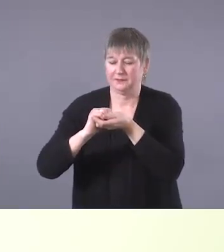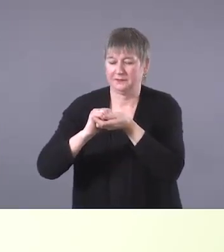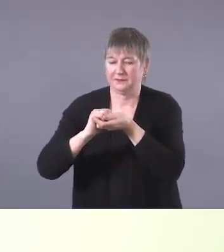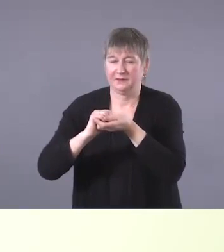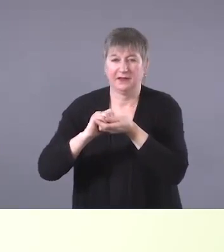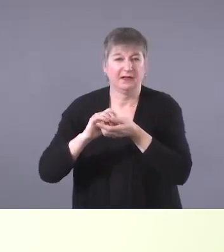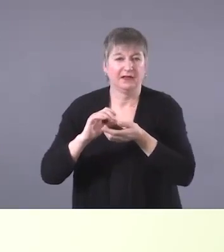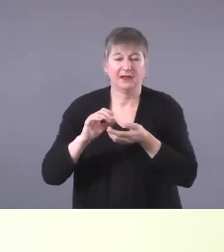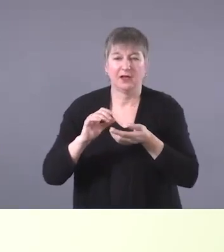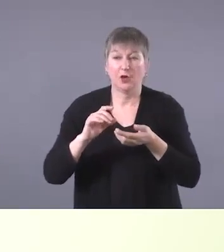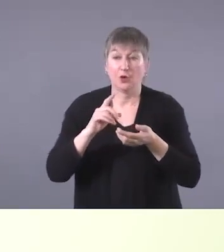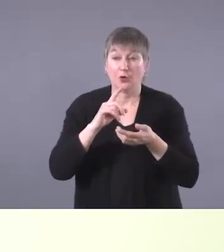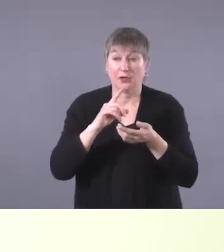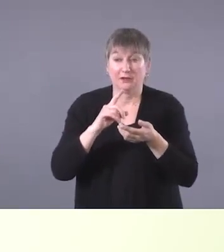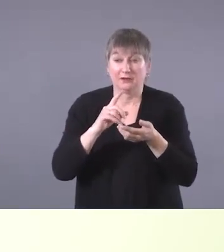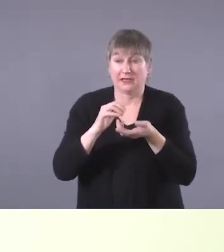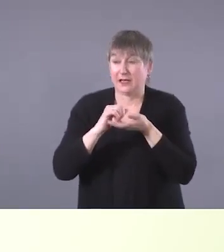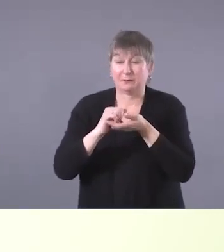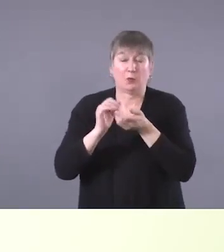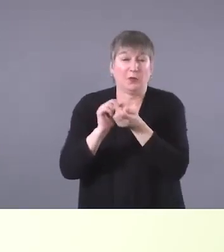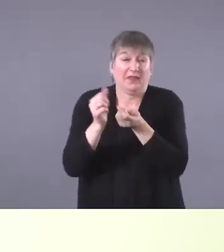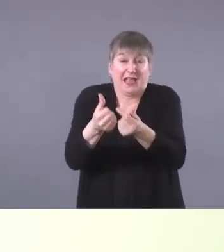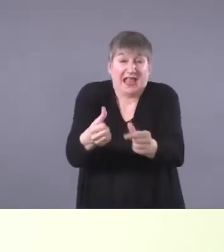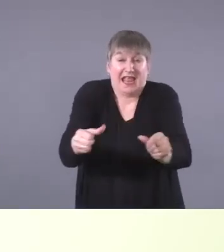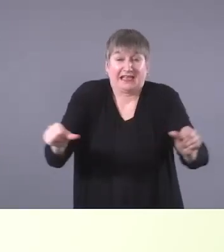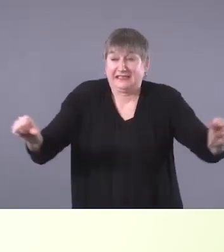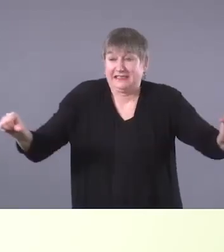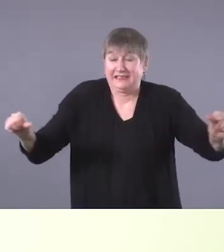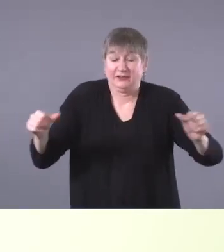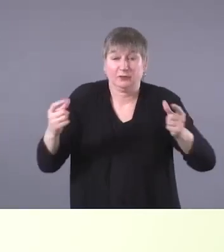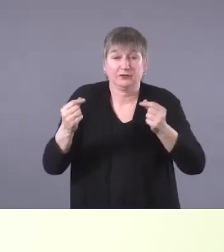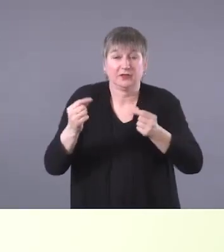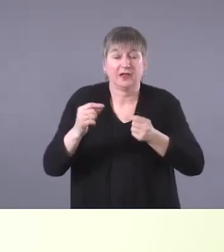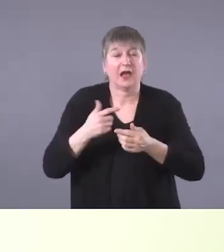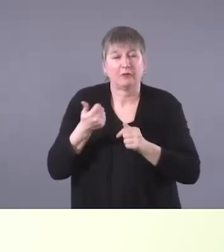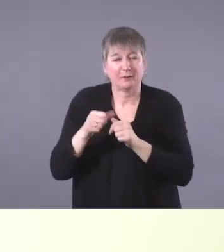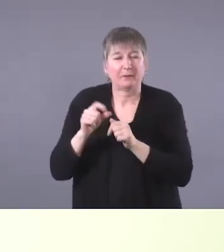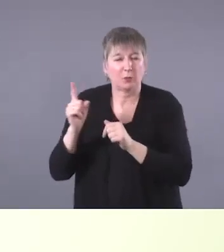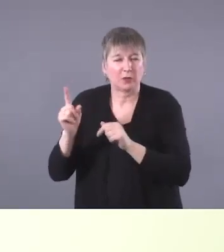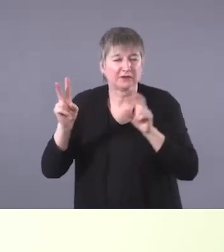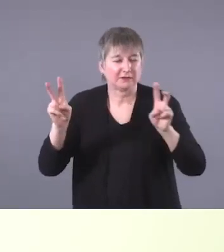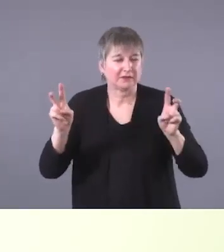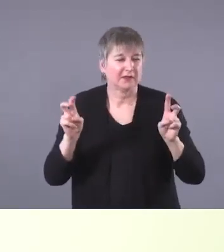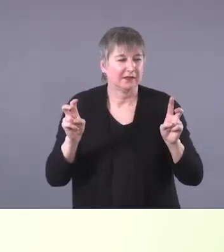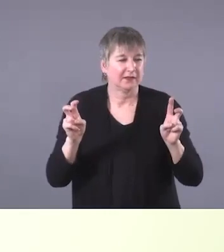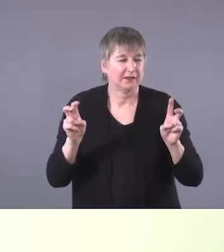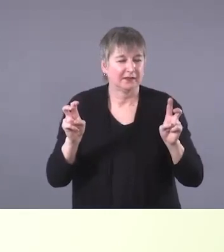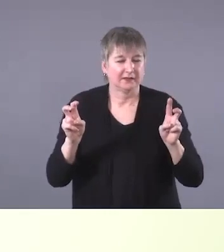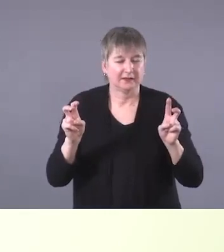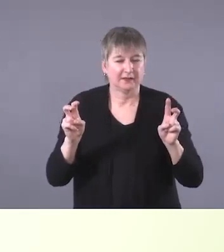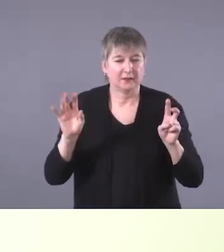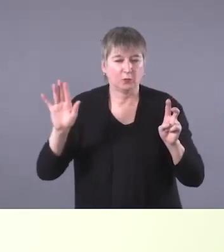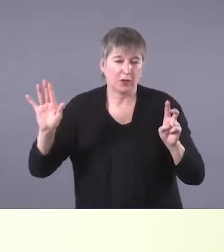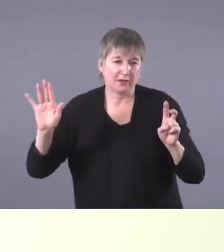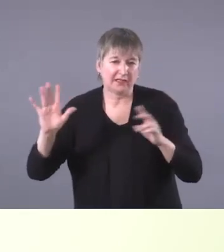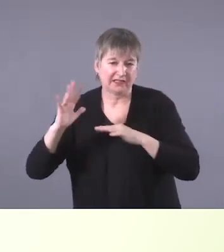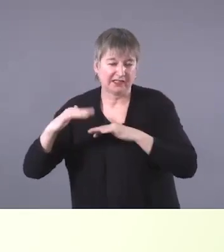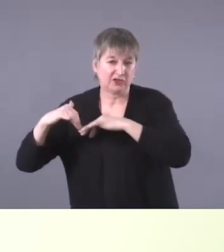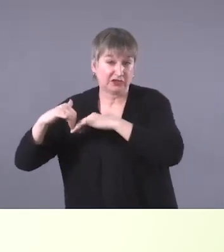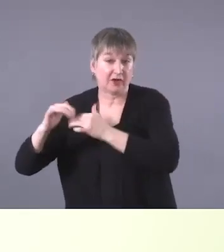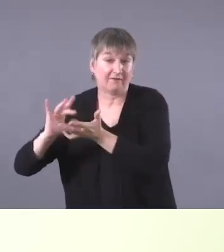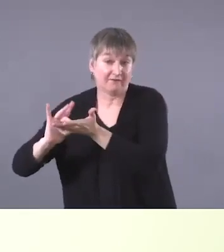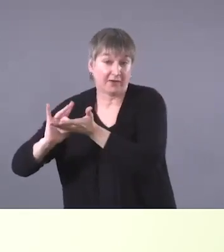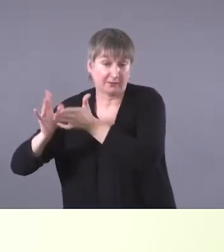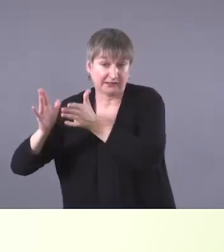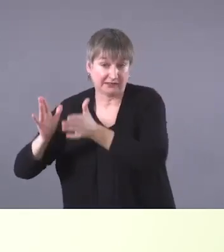initiative. Really. I came across this saying from Jaris Swidrovich, who is a, an indigenous pharmacist and he,